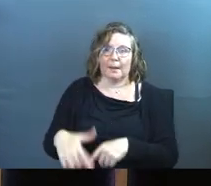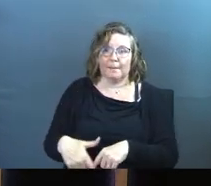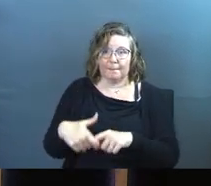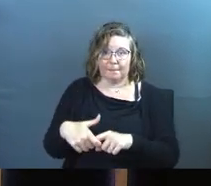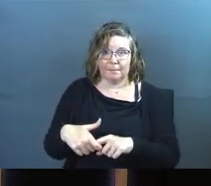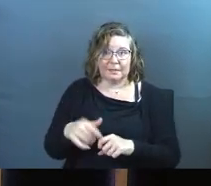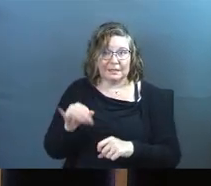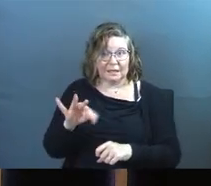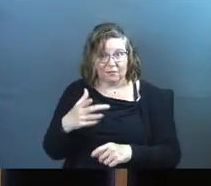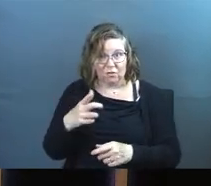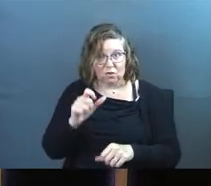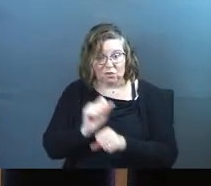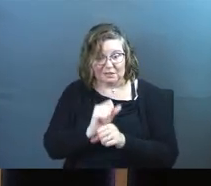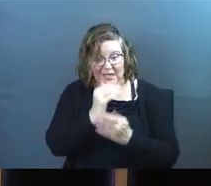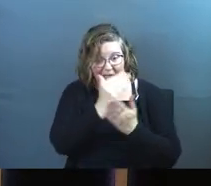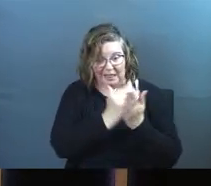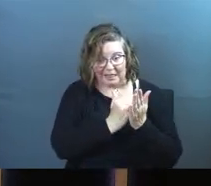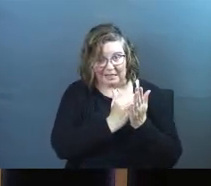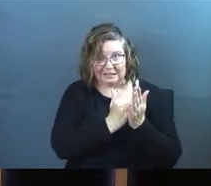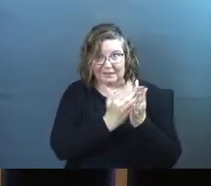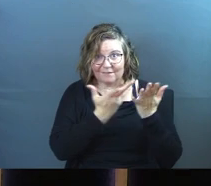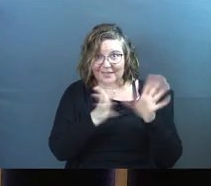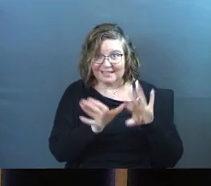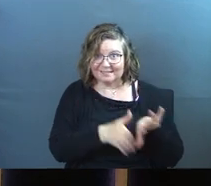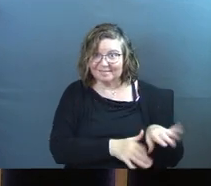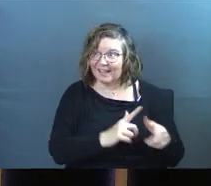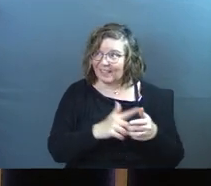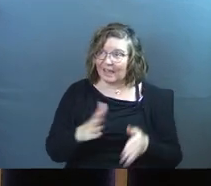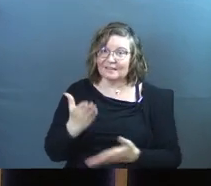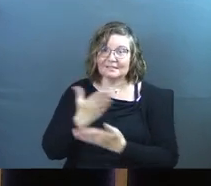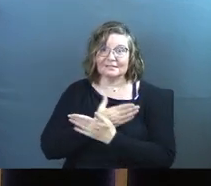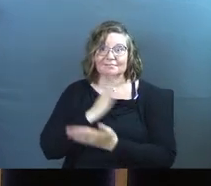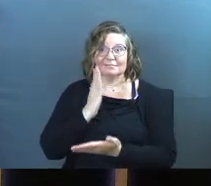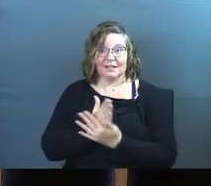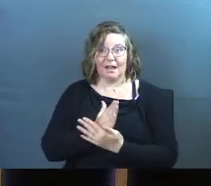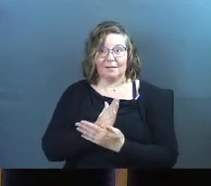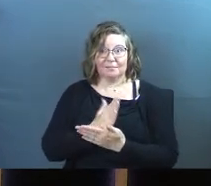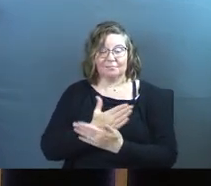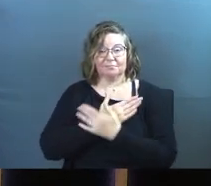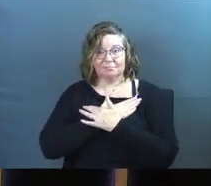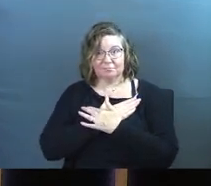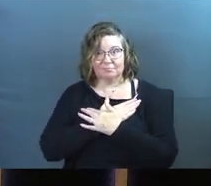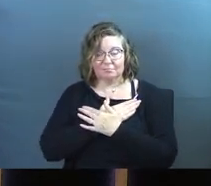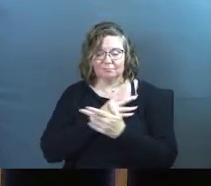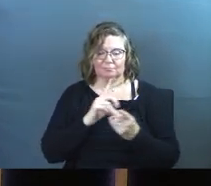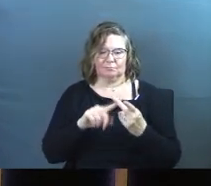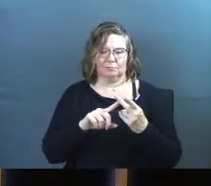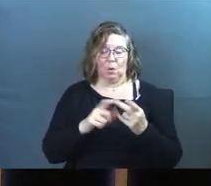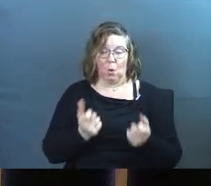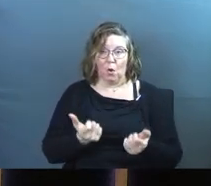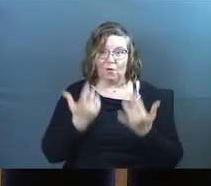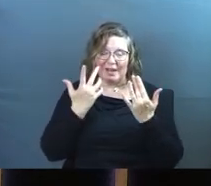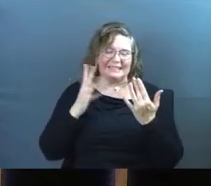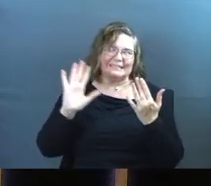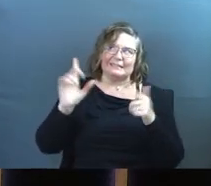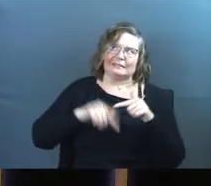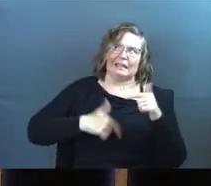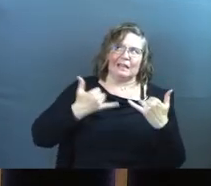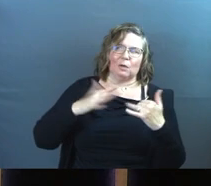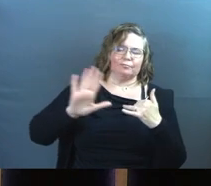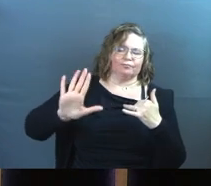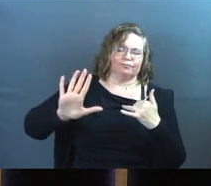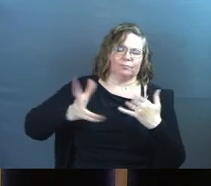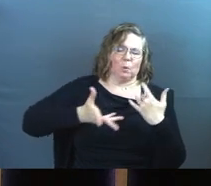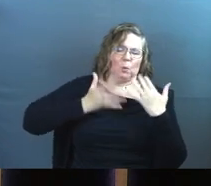Is it as long as your task list still is? How overwhelmed do you feel? The burden and the load that is on